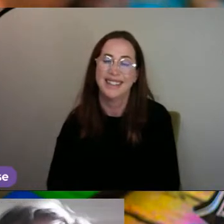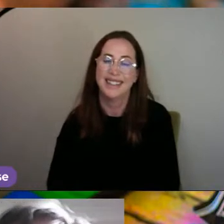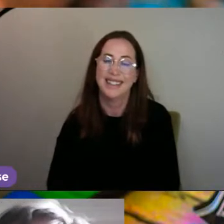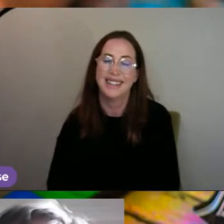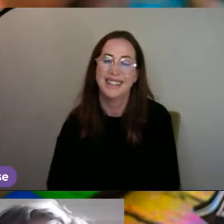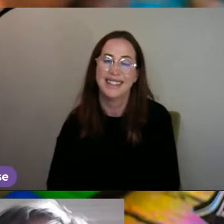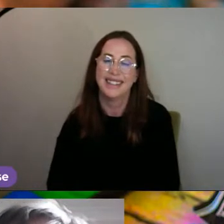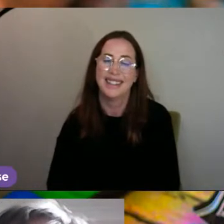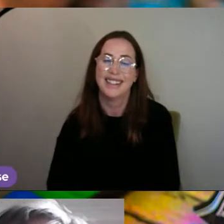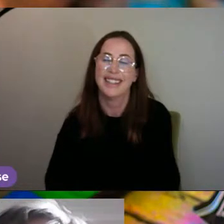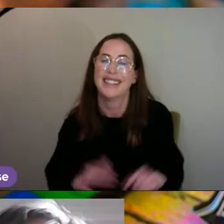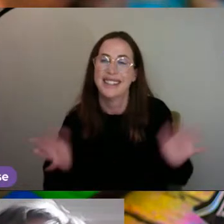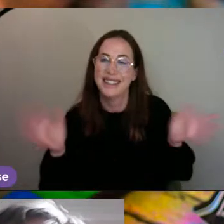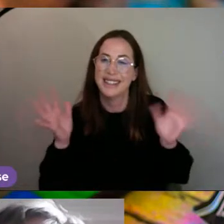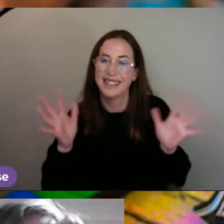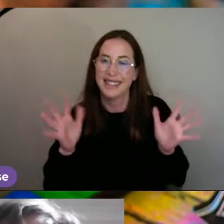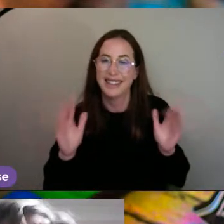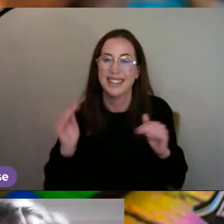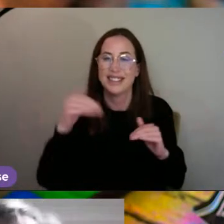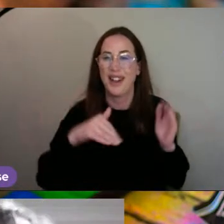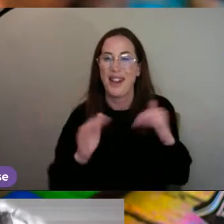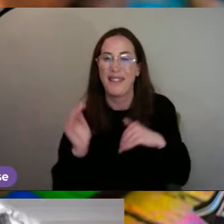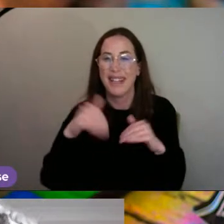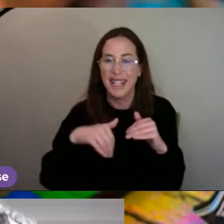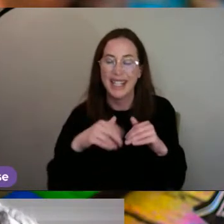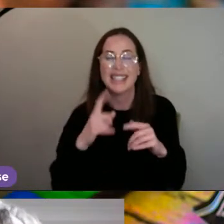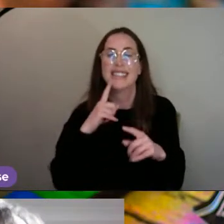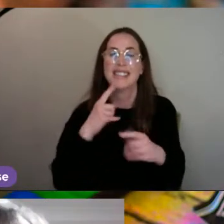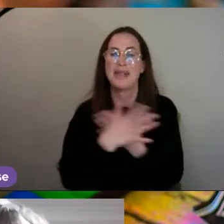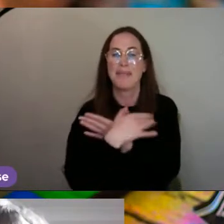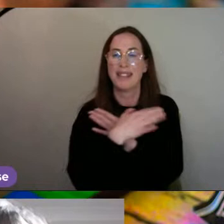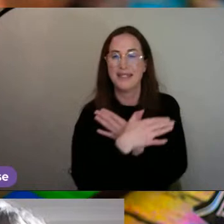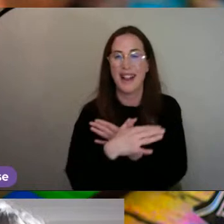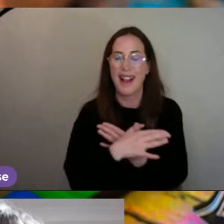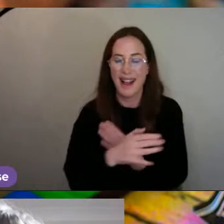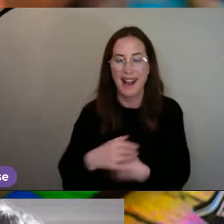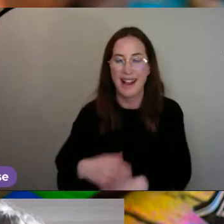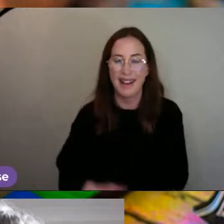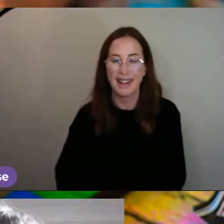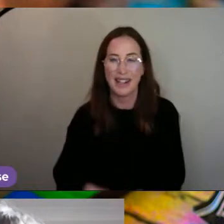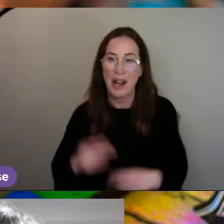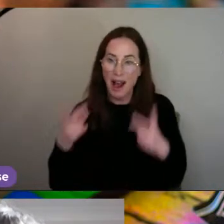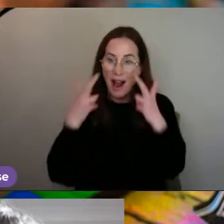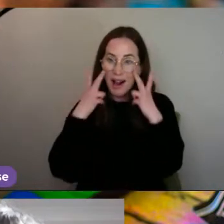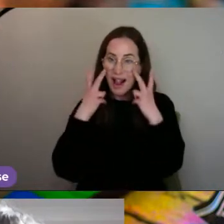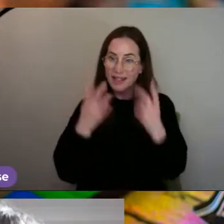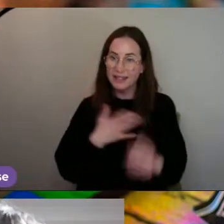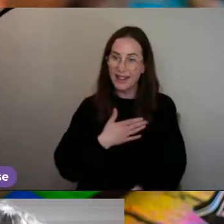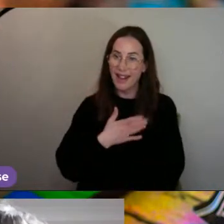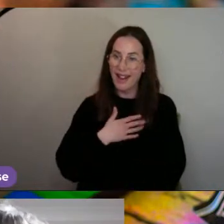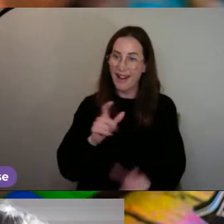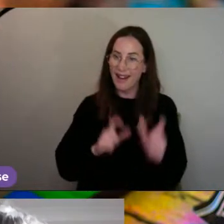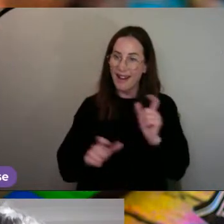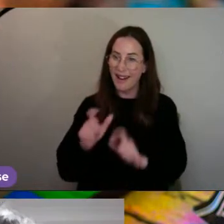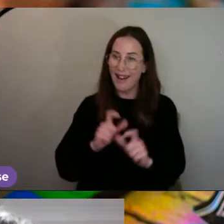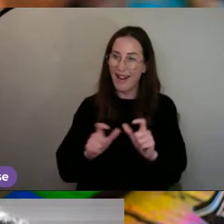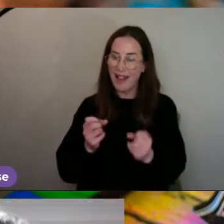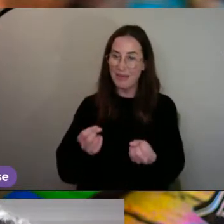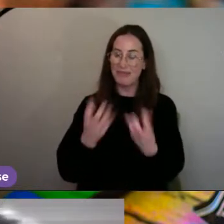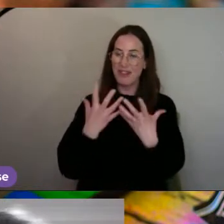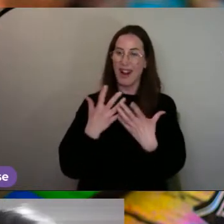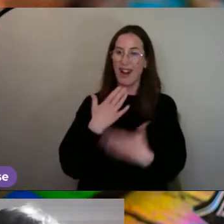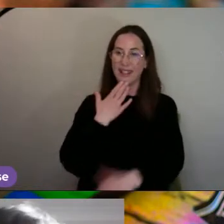dolphin. Oh, and the dolphin as well. They're beautiful. I love it. And your glasses are a really cool colour as well. It's all really nice and bright.